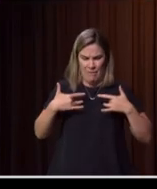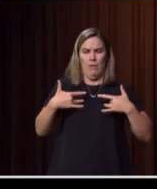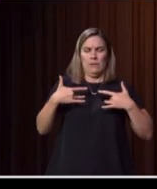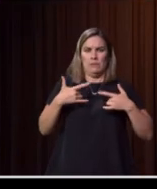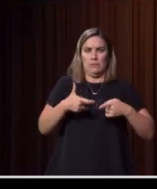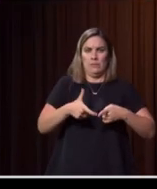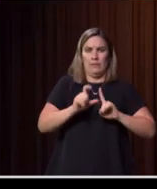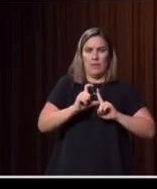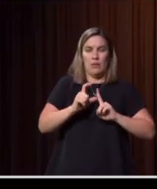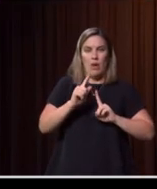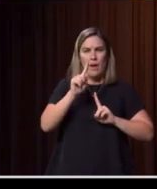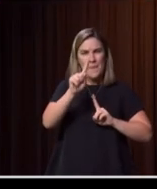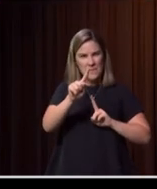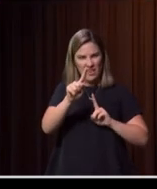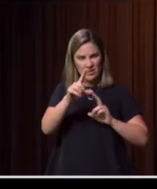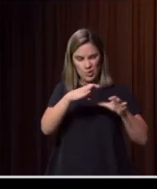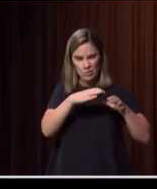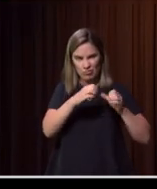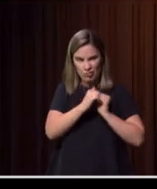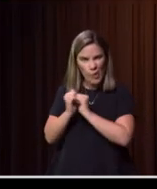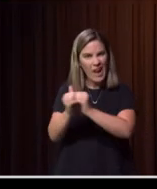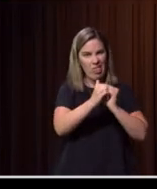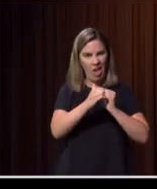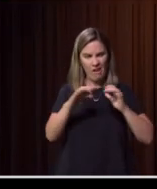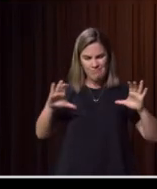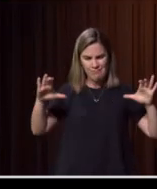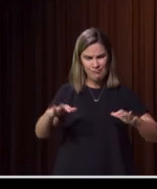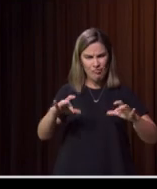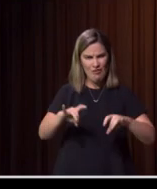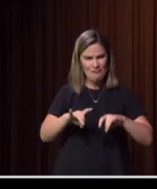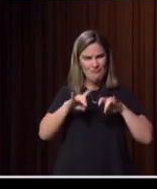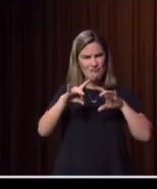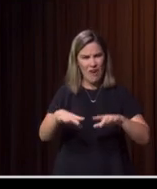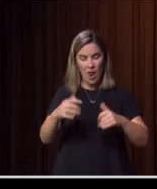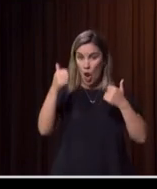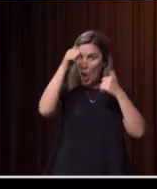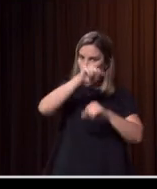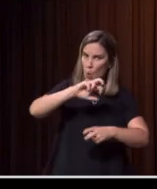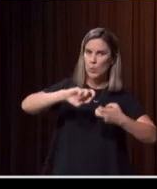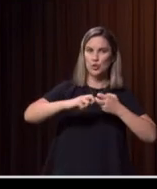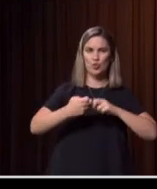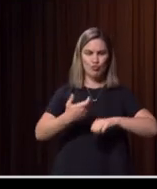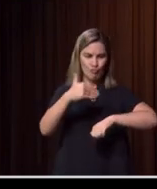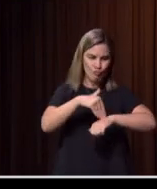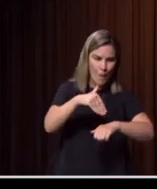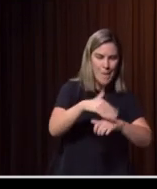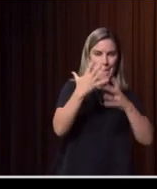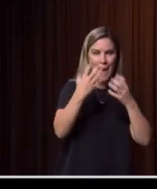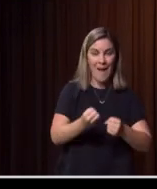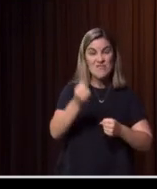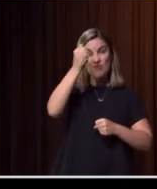difficult. But I think together, when we know and understand the issues, when we know and understand the facts as best as we can,